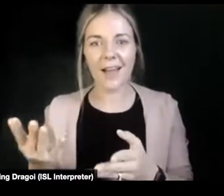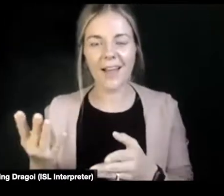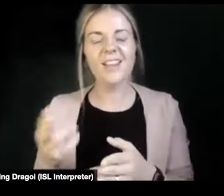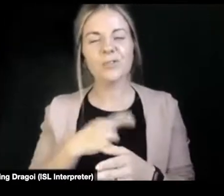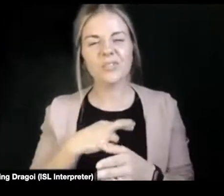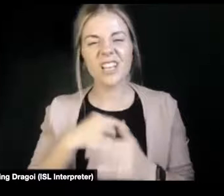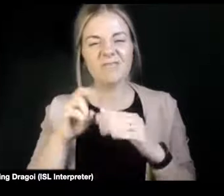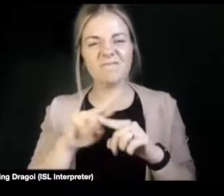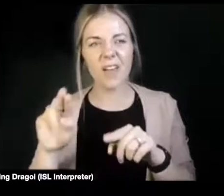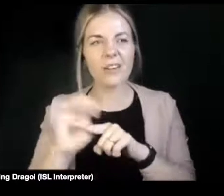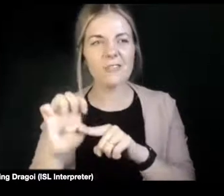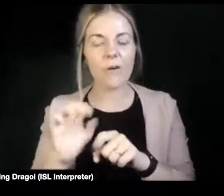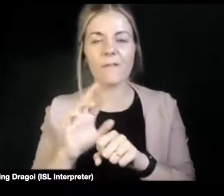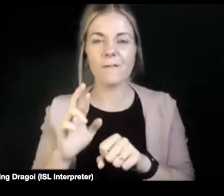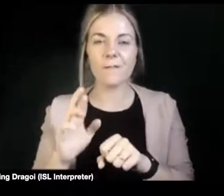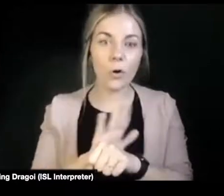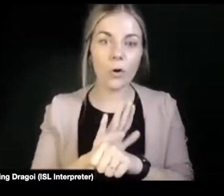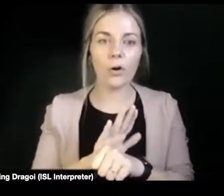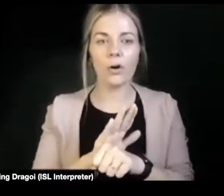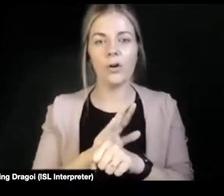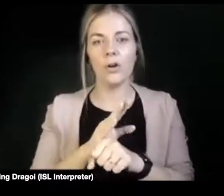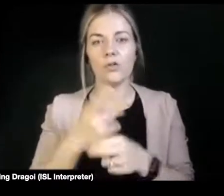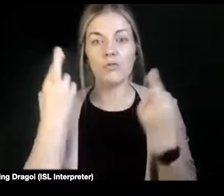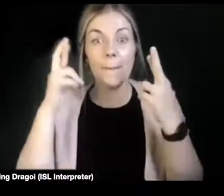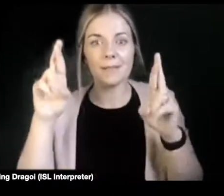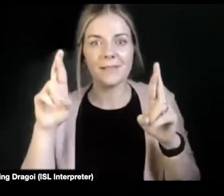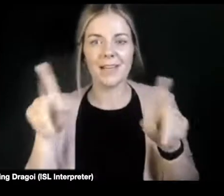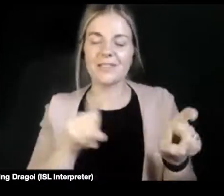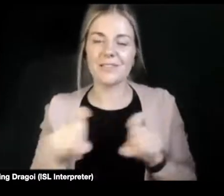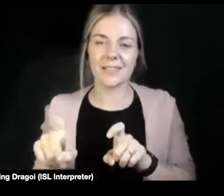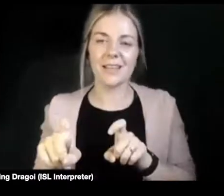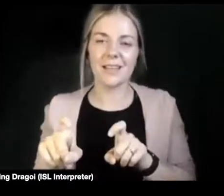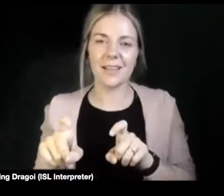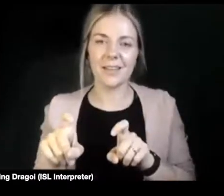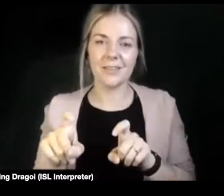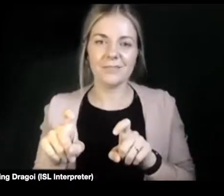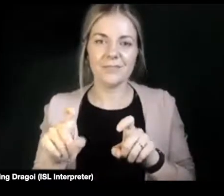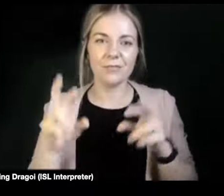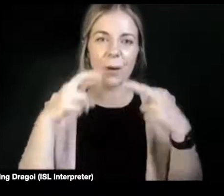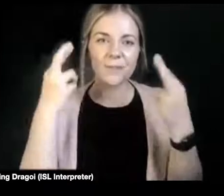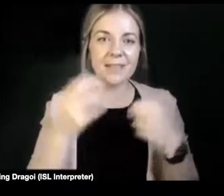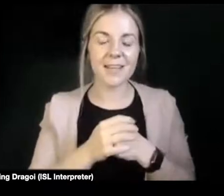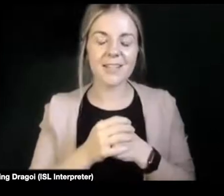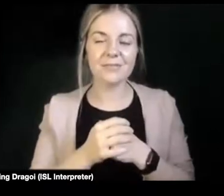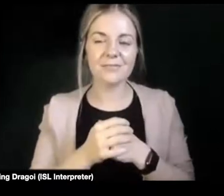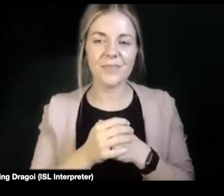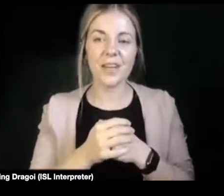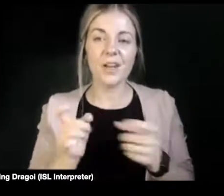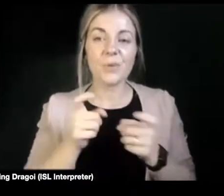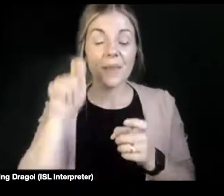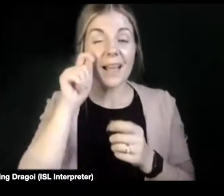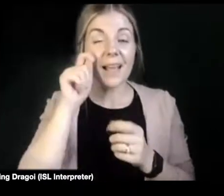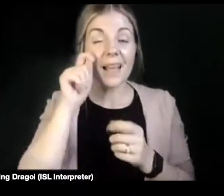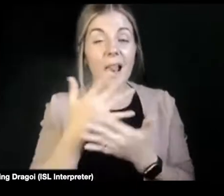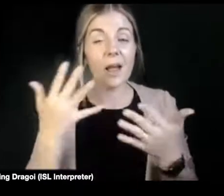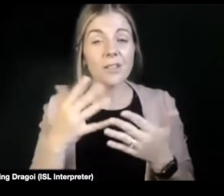representation still and people understanding actually what disability is. And I think a lot of disabled people themselves don't